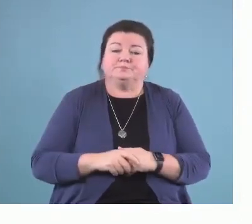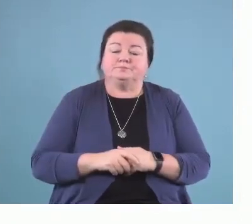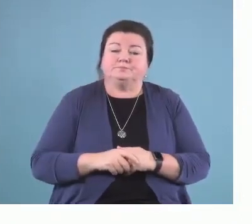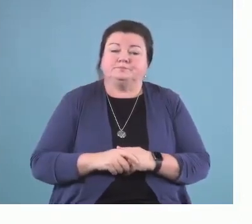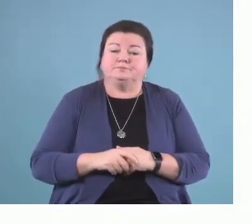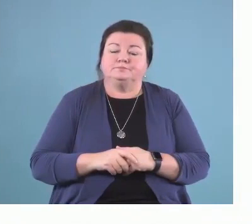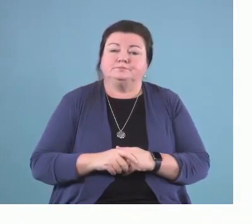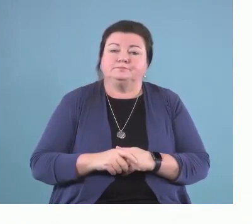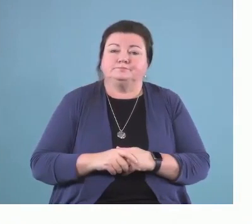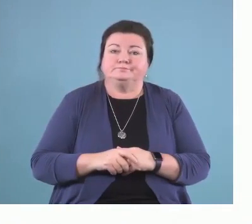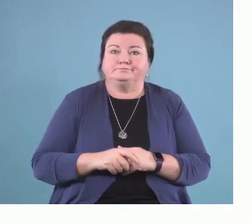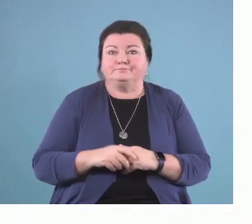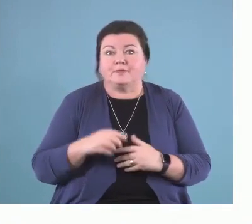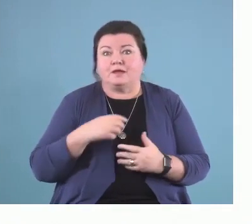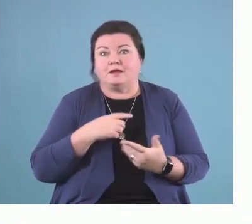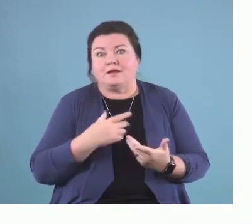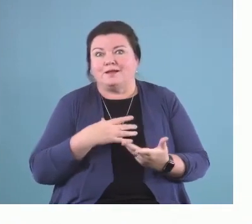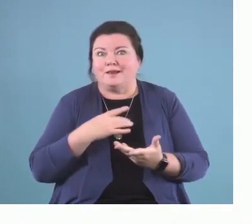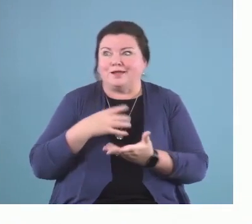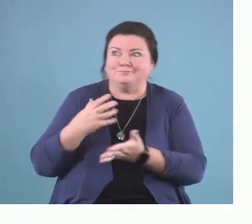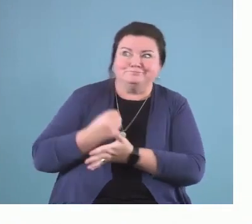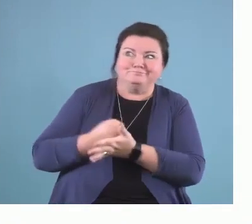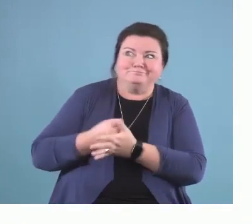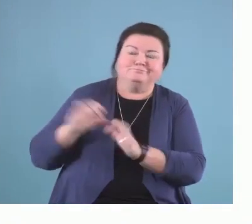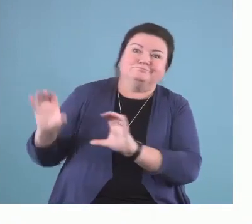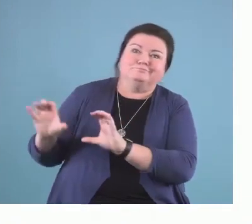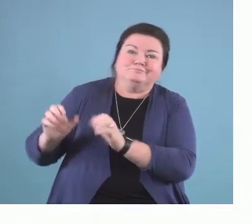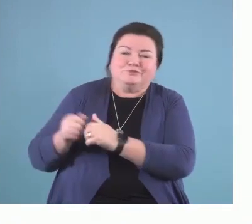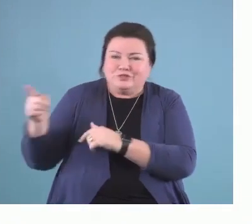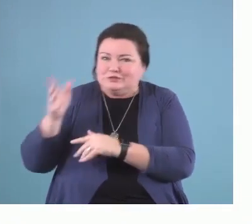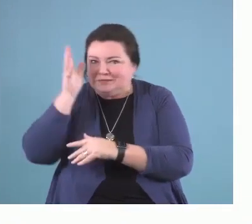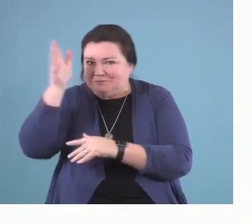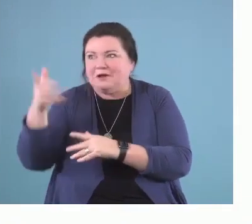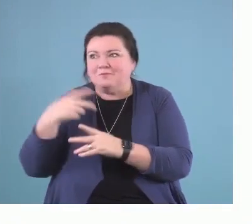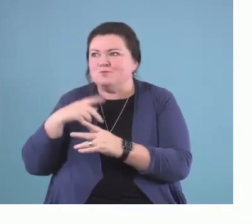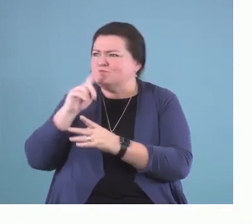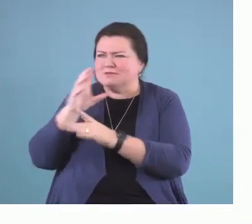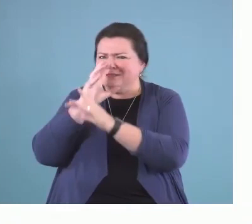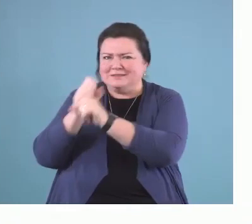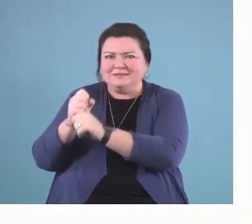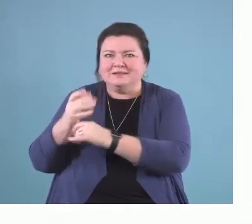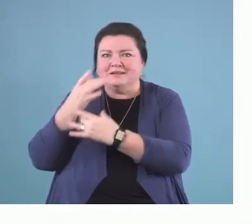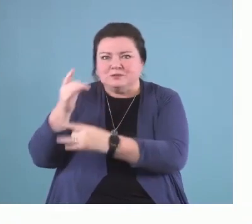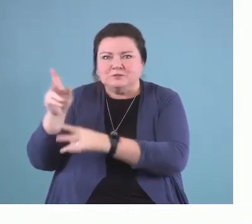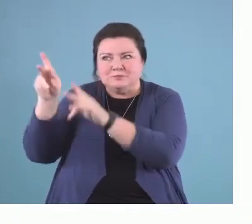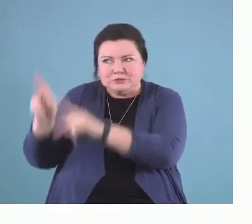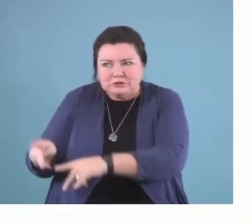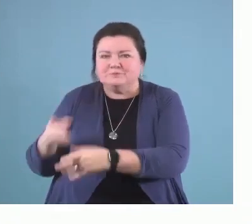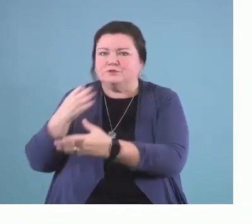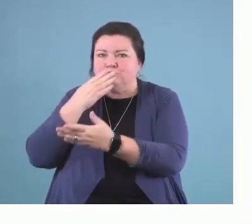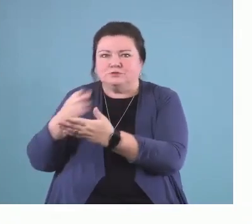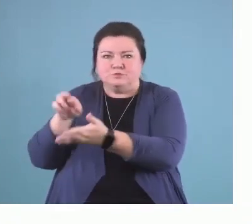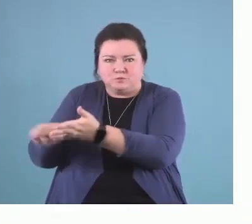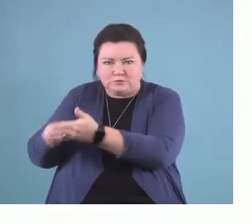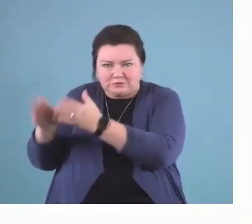I'd love to spend a lot of time talking to her one day because I think she's a really interesting person and researcher, and I